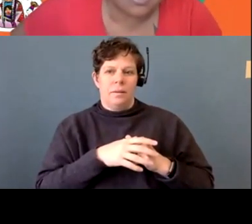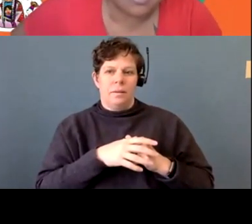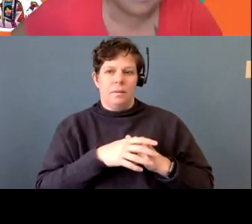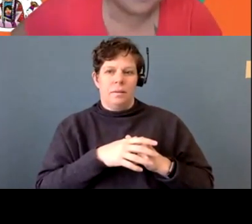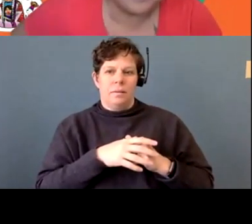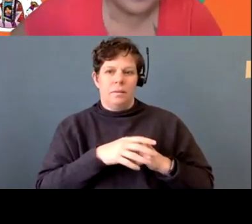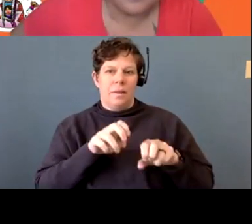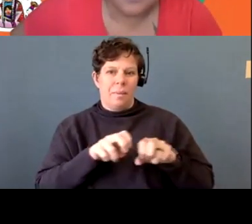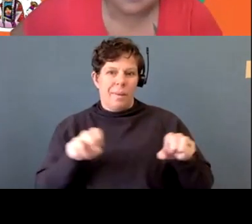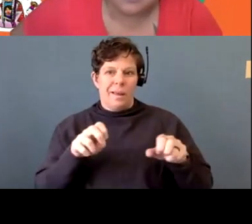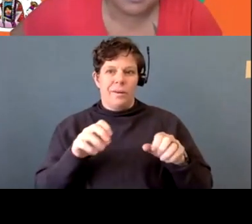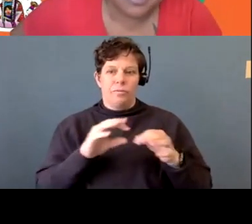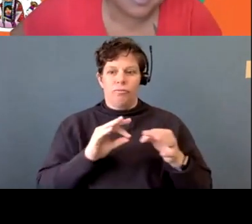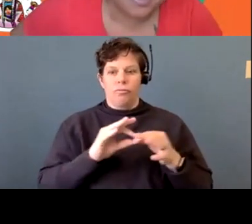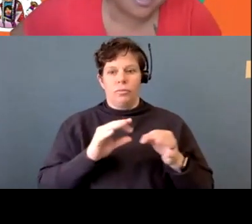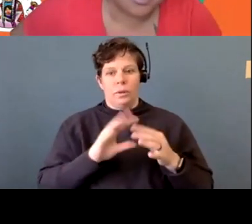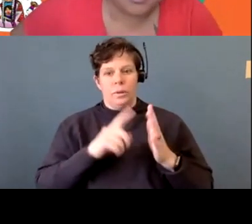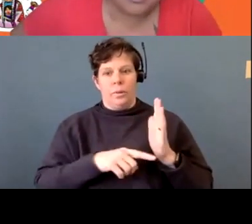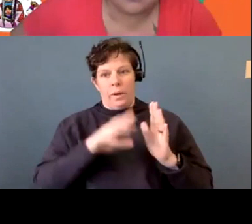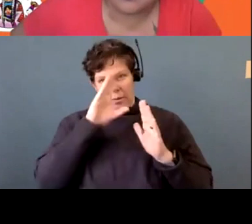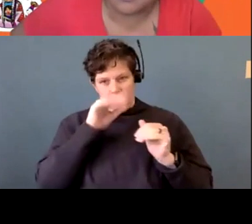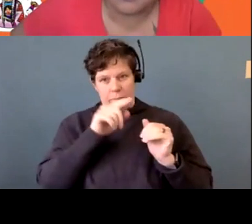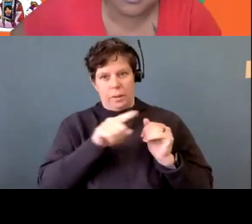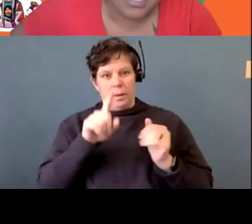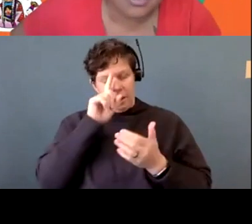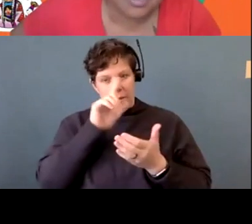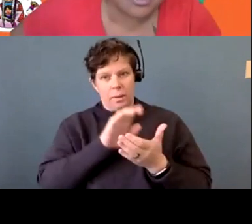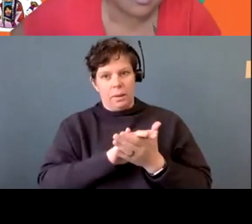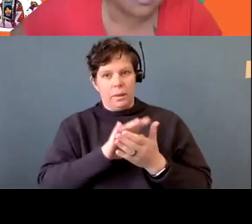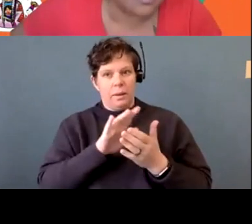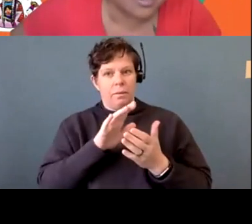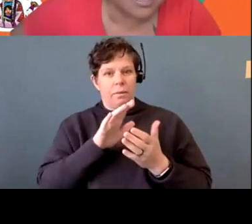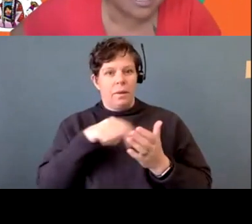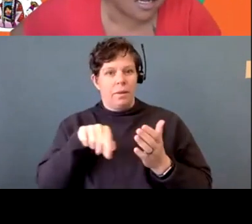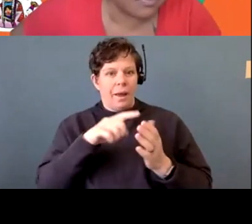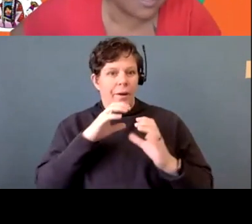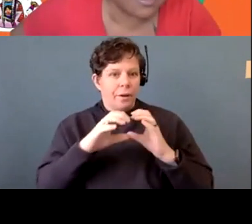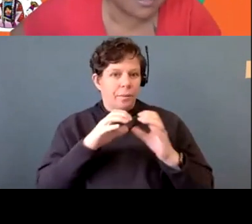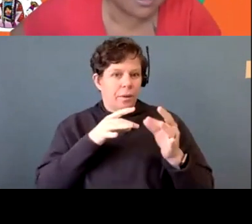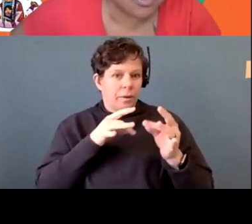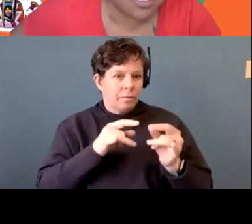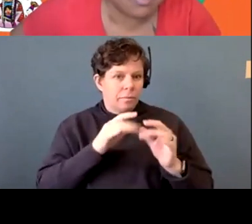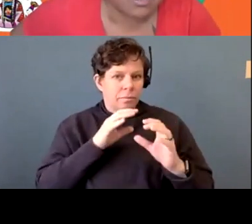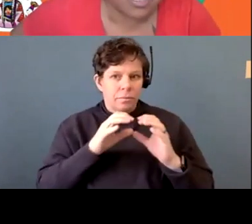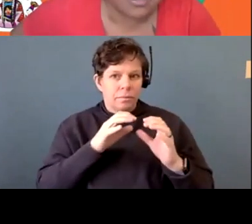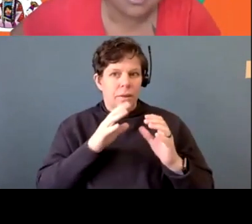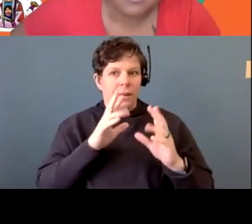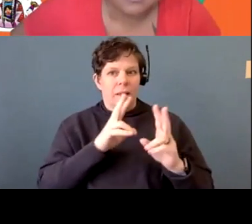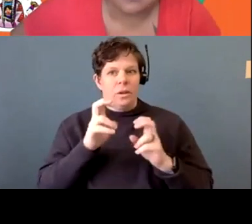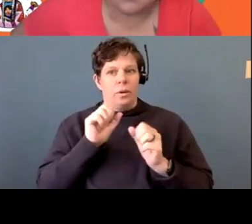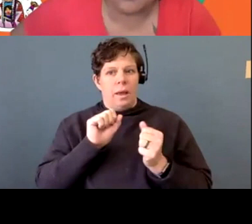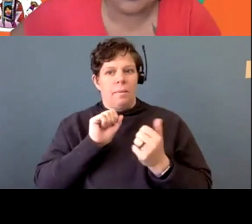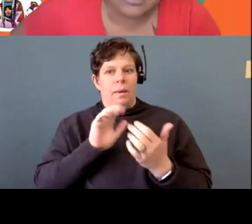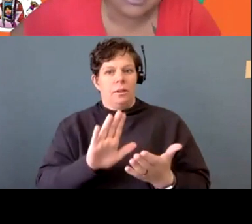They, um, they believe that they are in communication with each other sufficiently enough that these issues can be addressed,